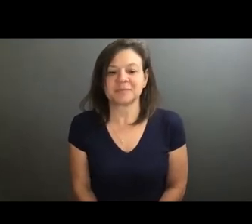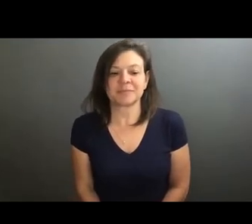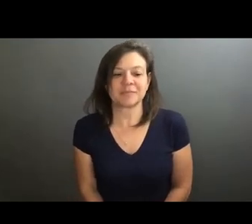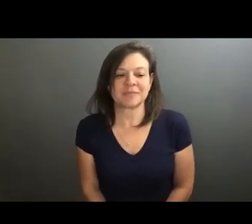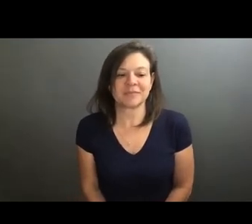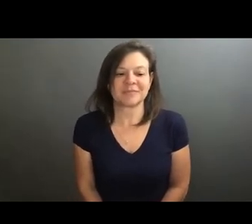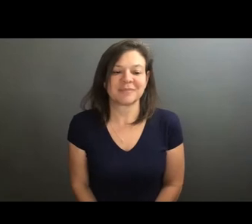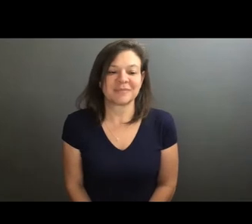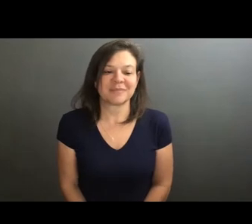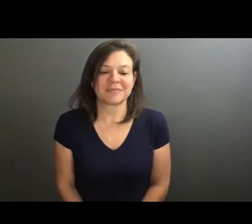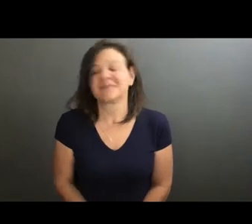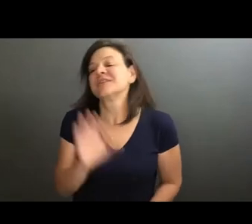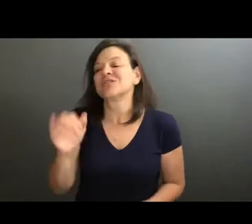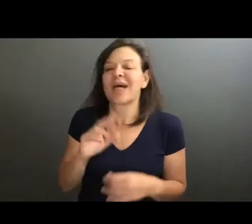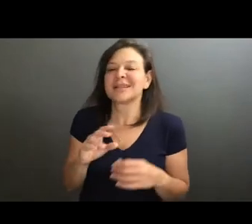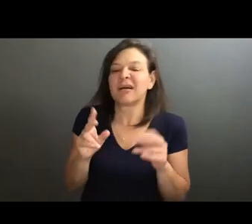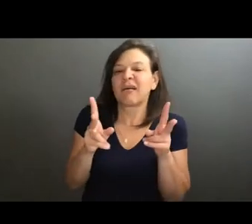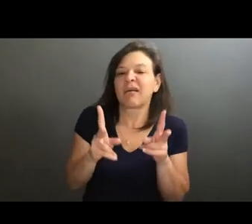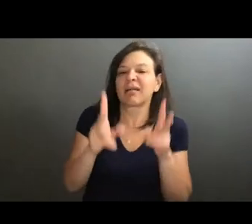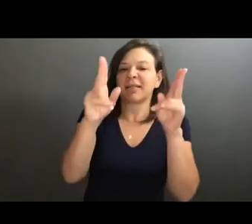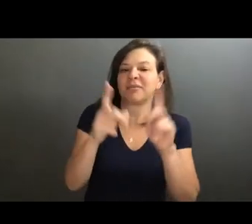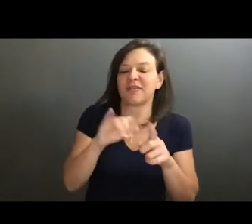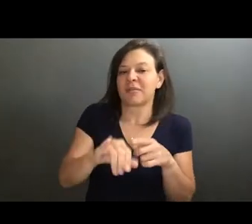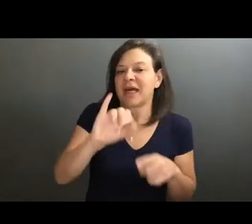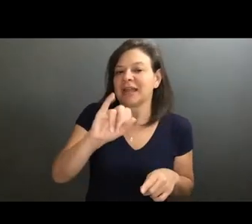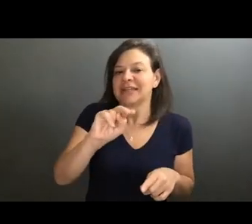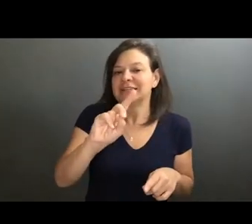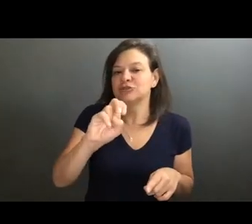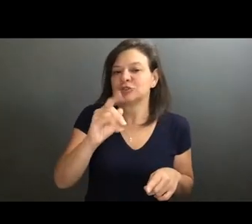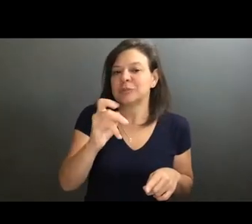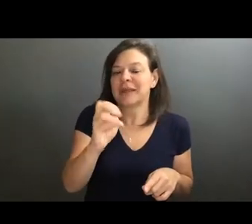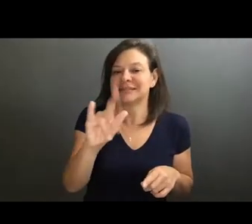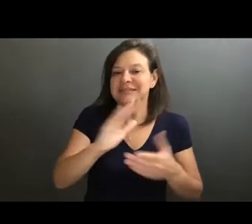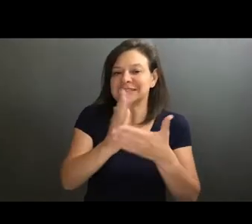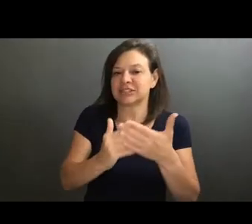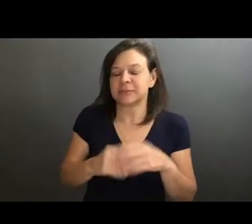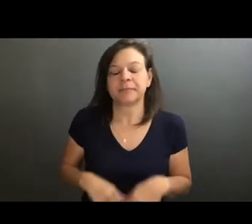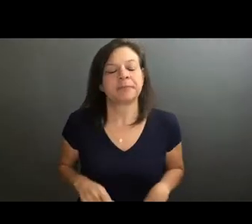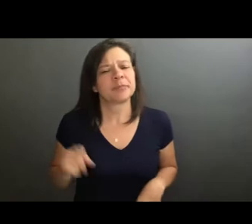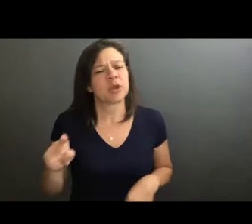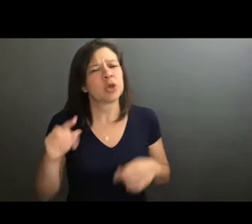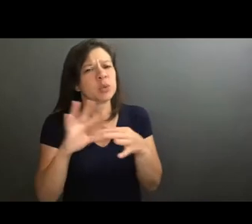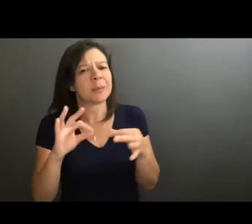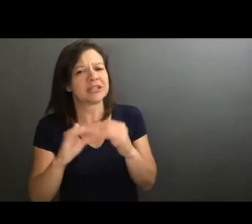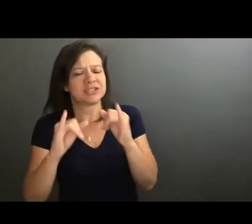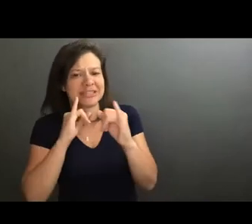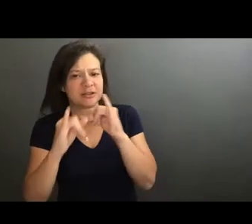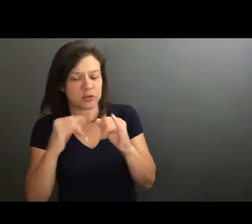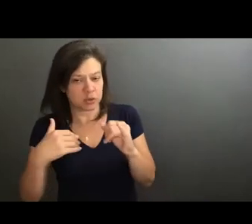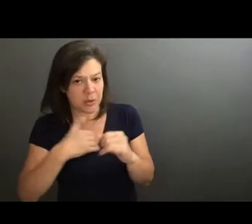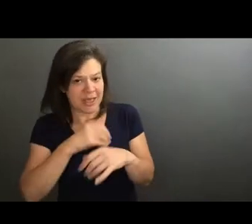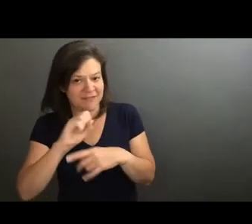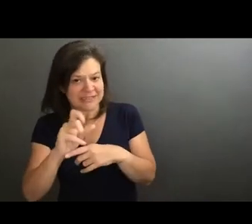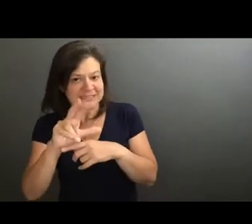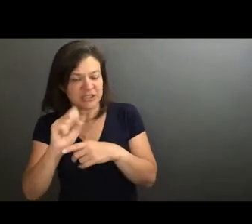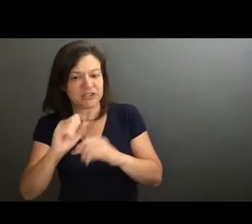Yeah. And that was an excerpt from the interdependence section. And you had also mentioned your interviews. You have a series that you do